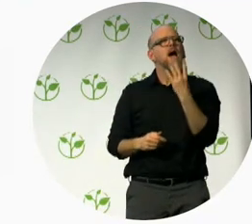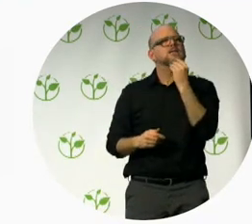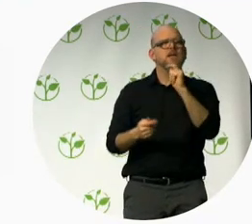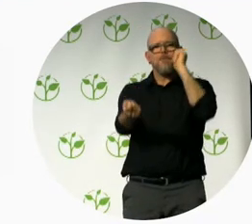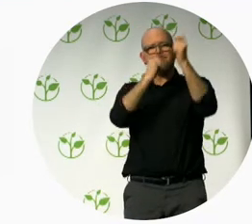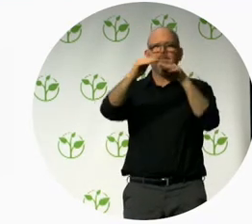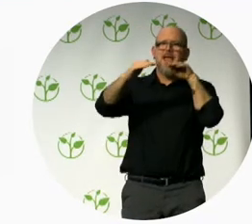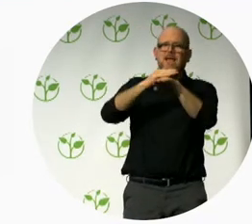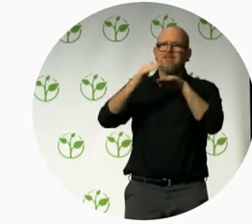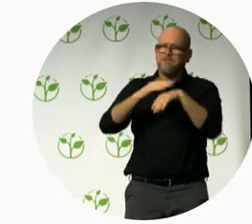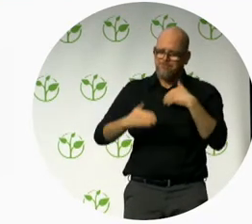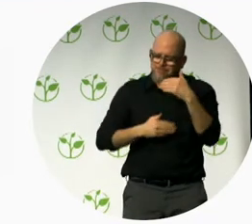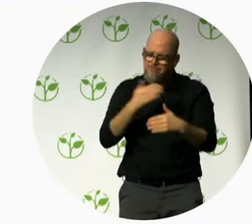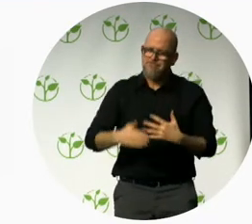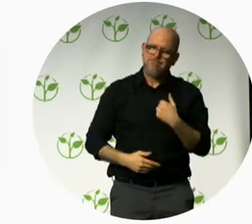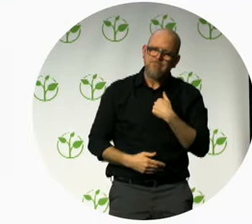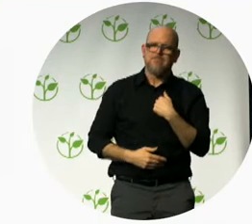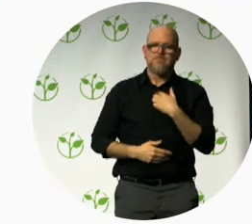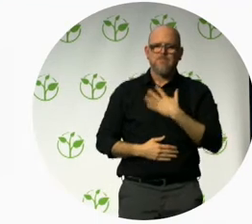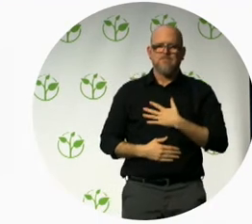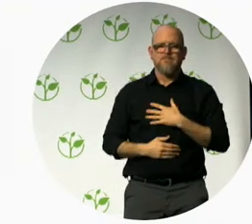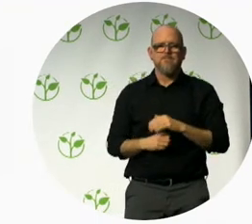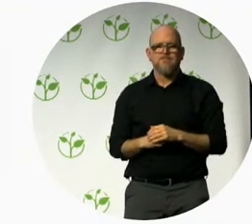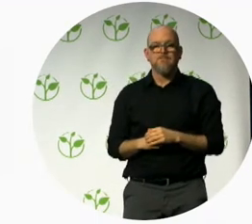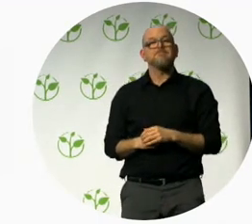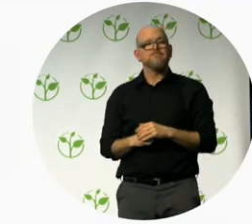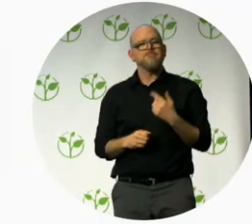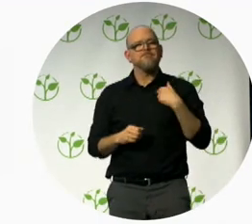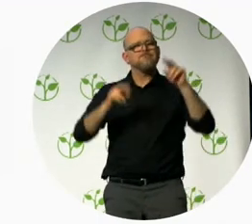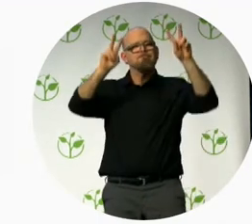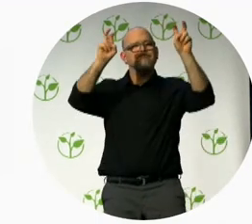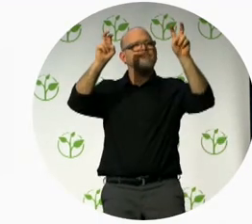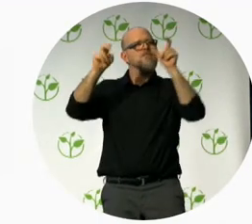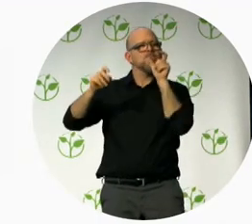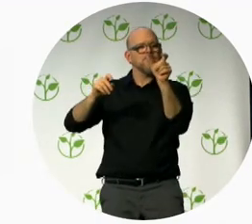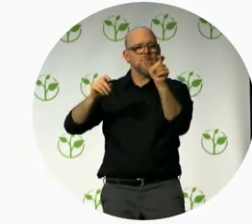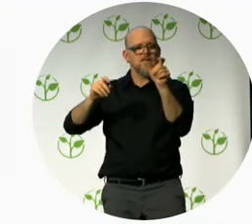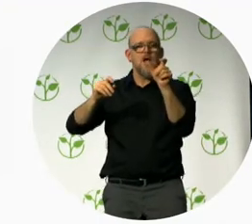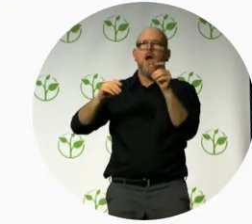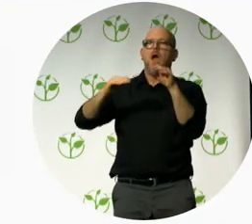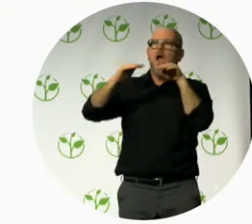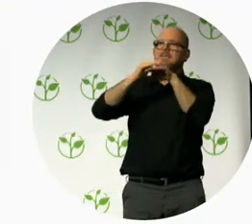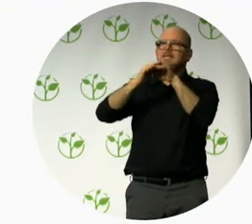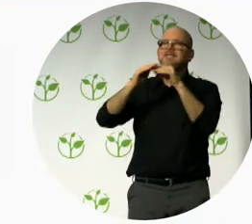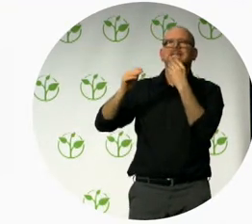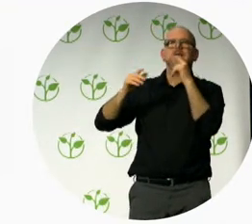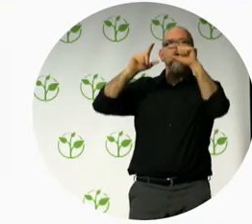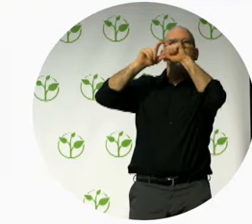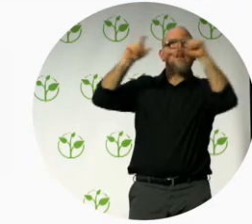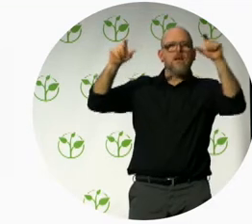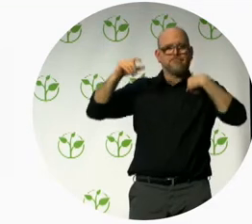Access Israel founded in 1999. What's unique about Access Israel